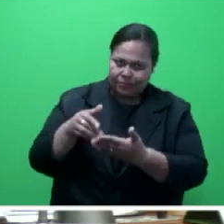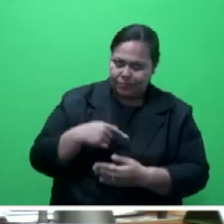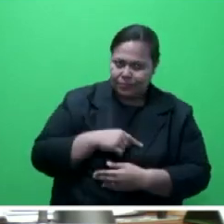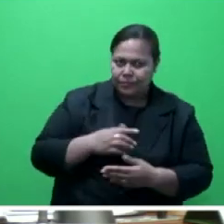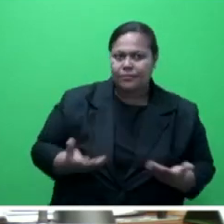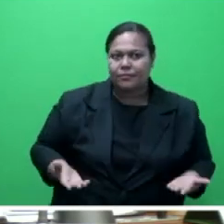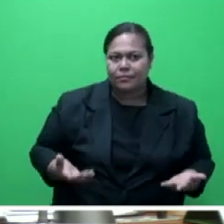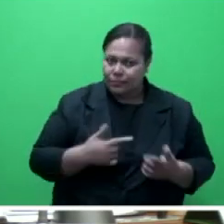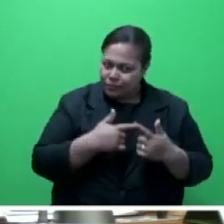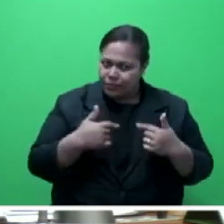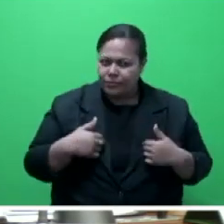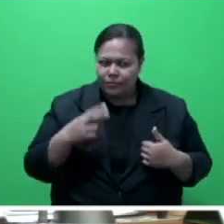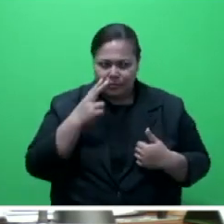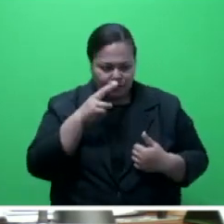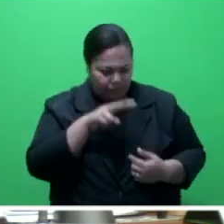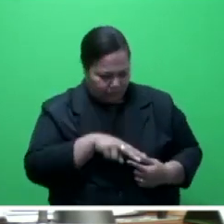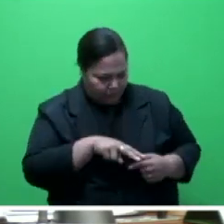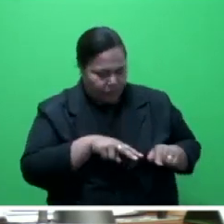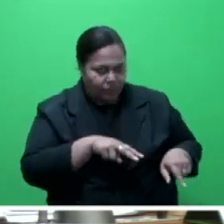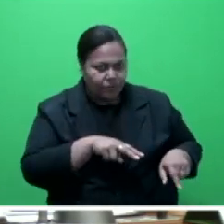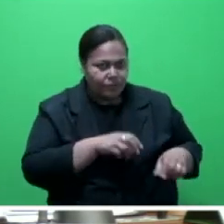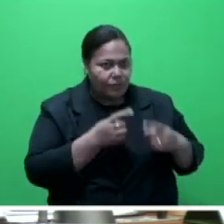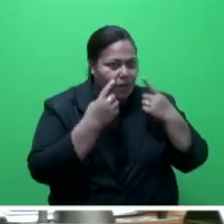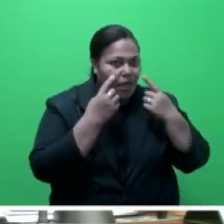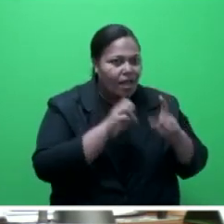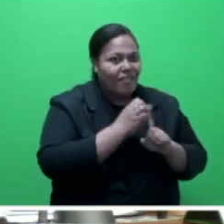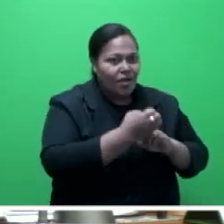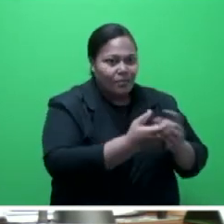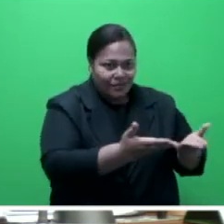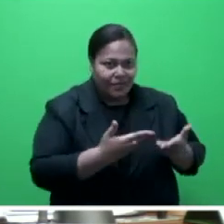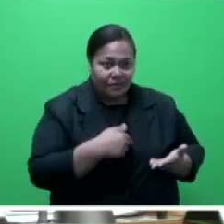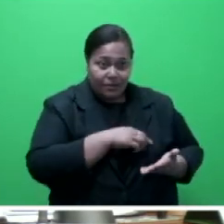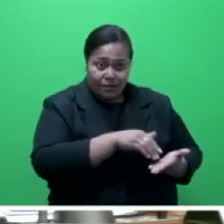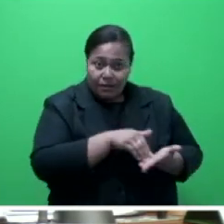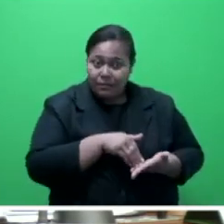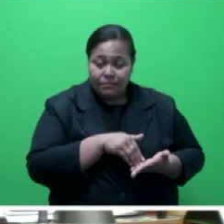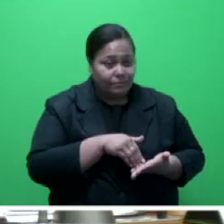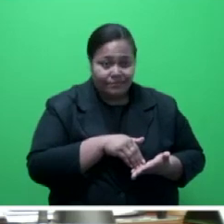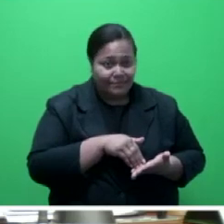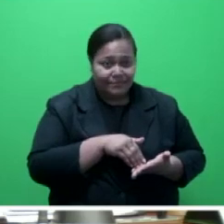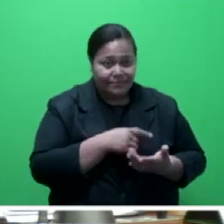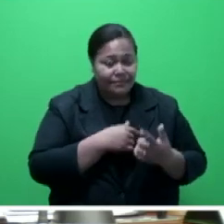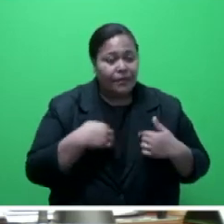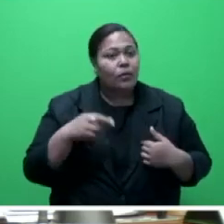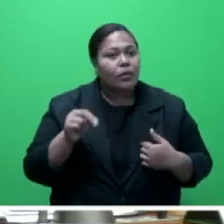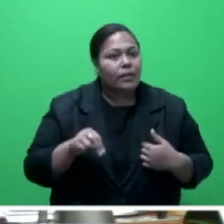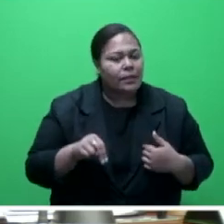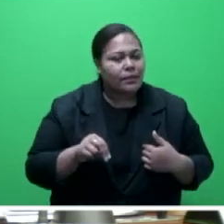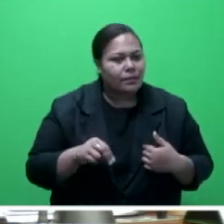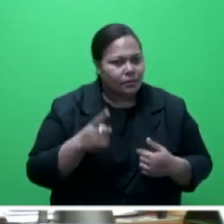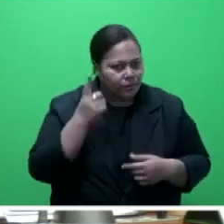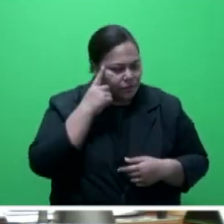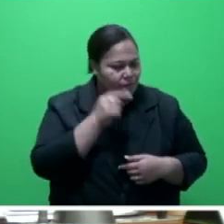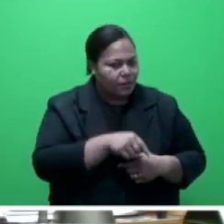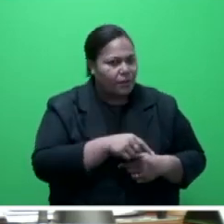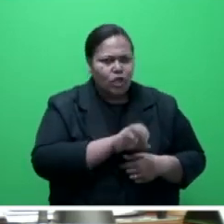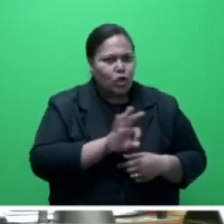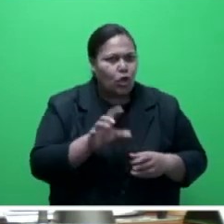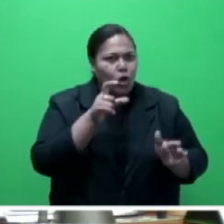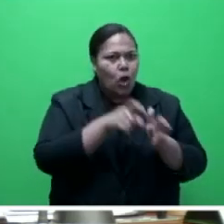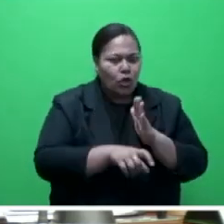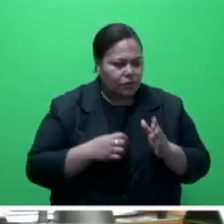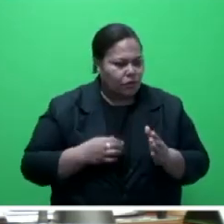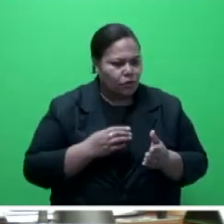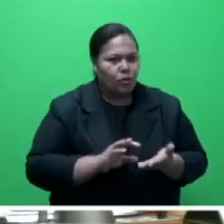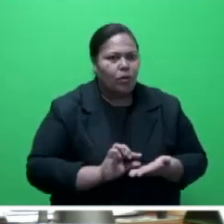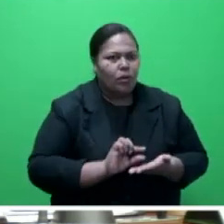undervalued subsidy provided by the environment. We need to stop thinking of biodiversity protection as a cost, but as an investment